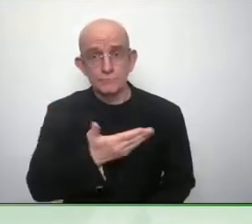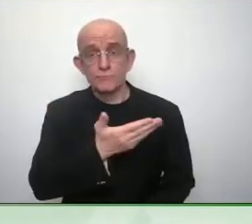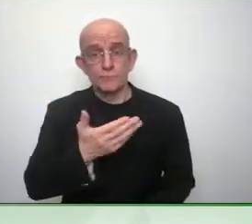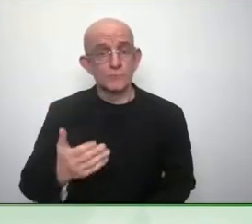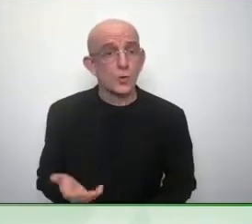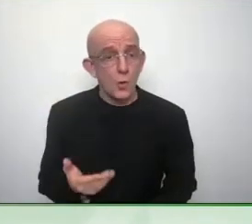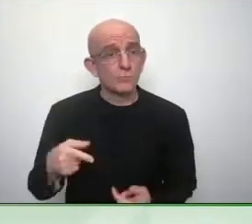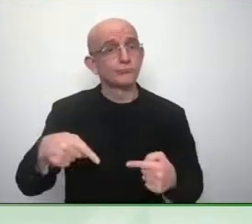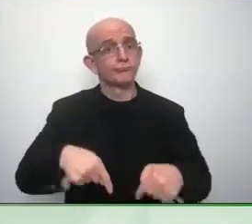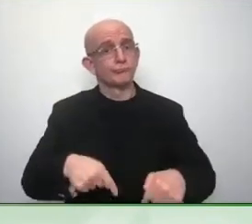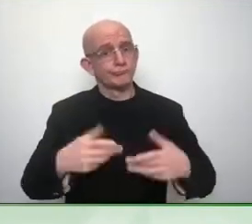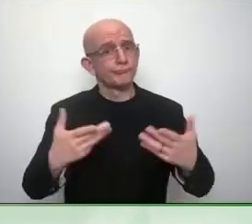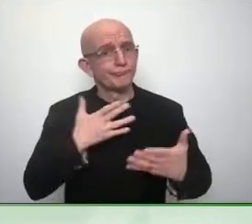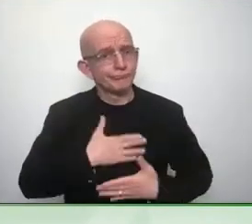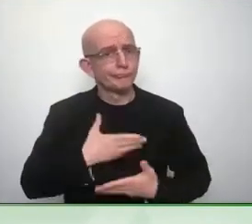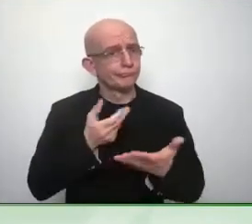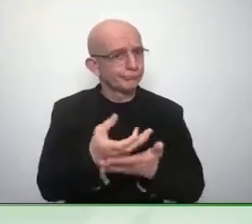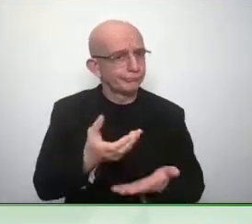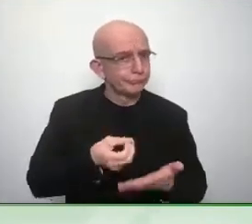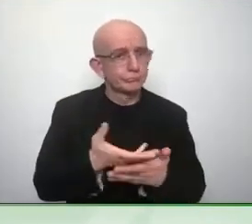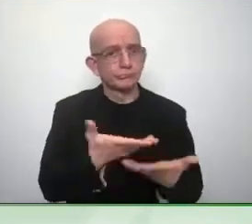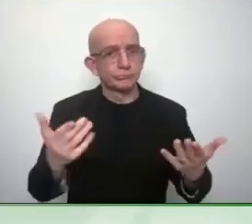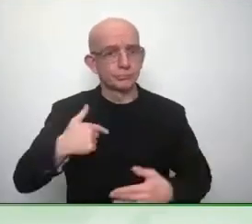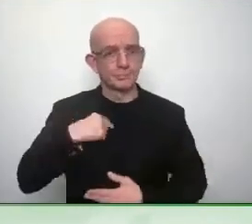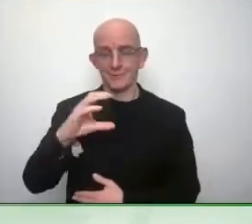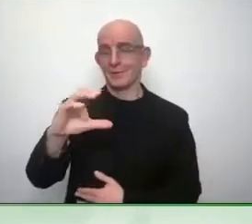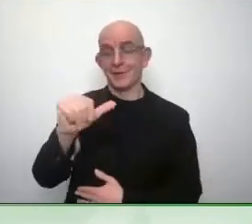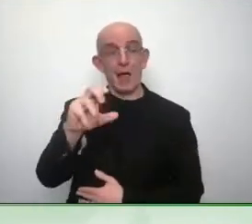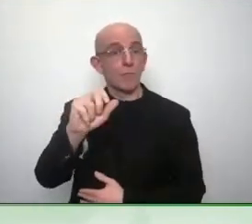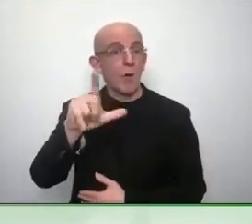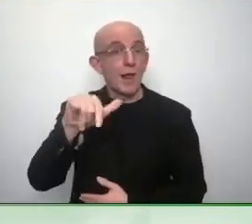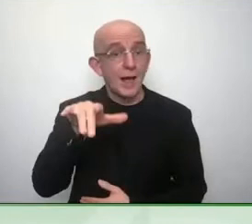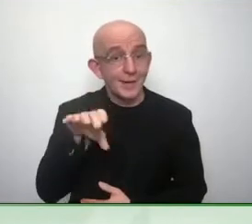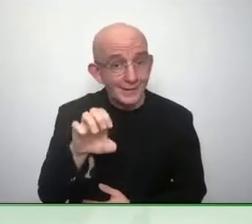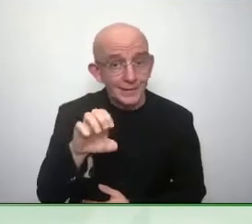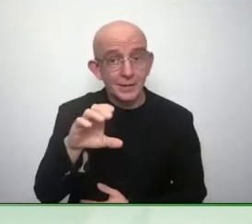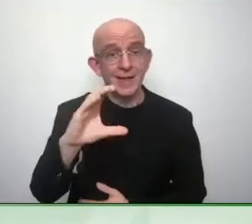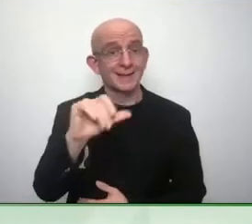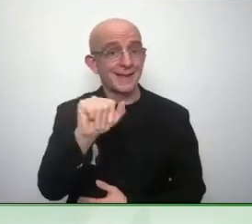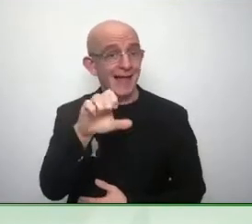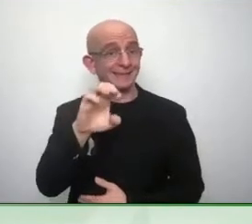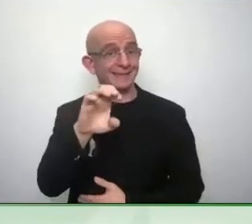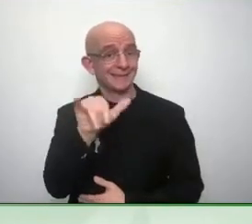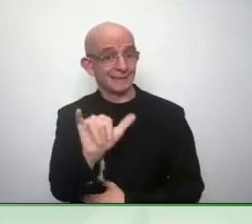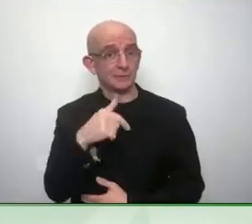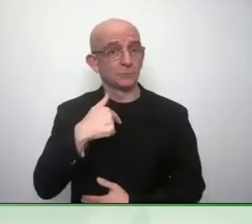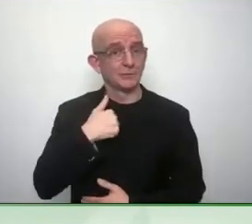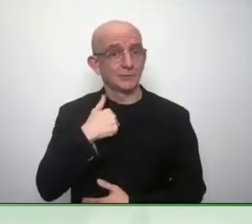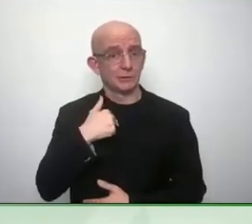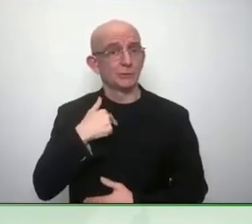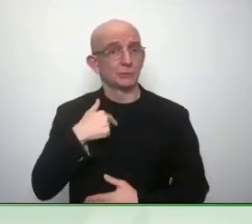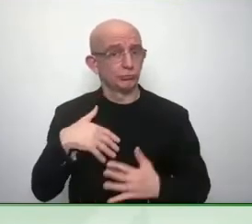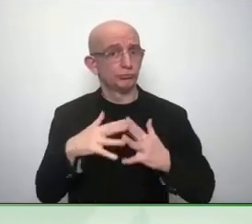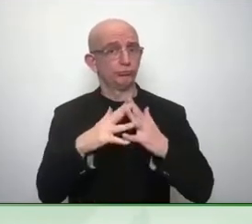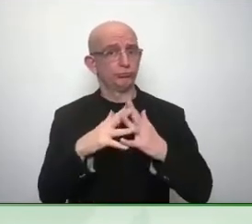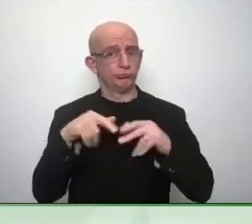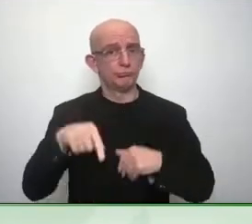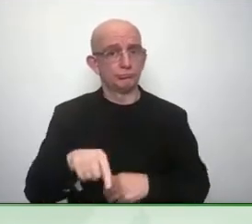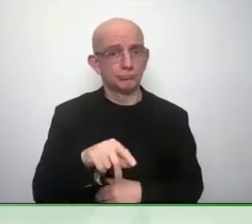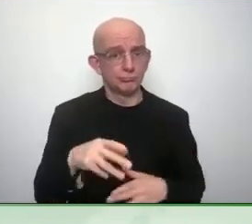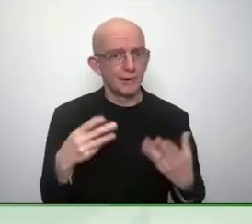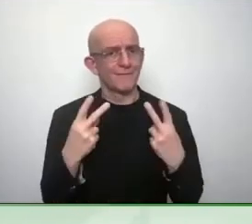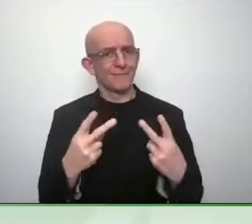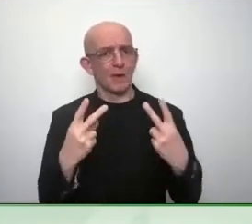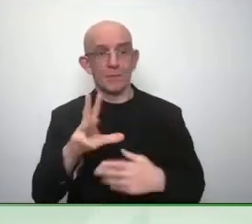boiler suit just for that for the zero project colors I have black glasses I'm a white woman with very white blonde hair